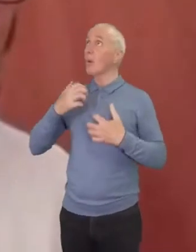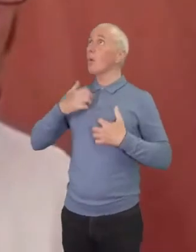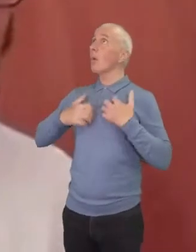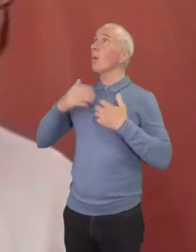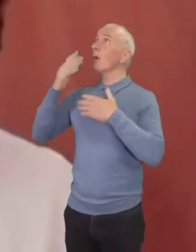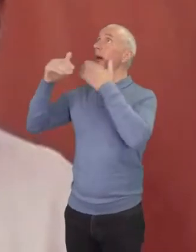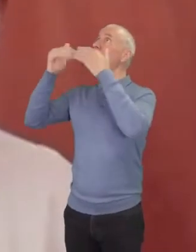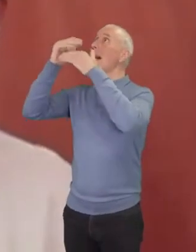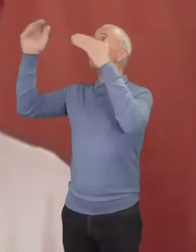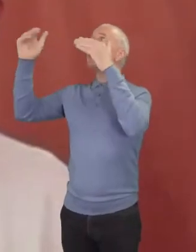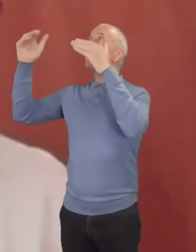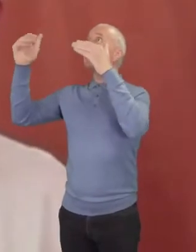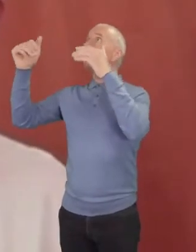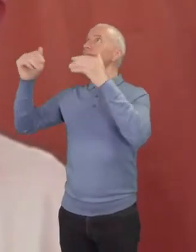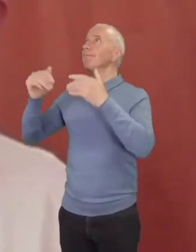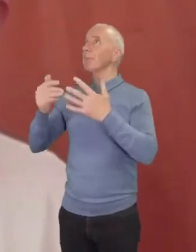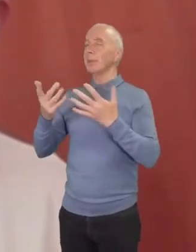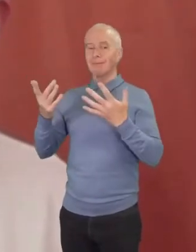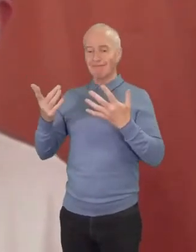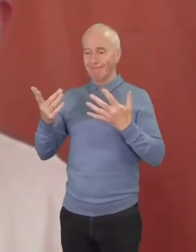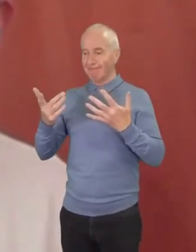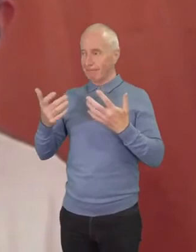have to equal um